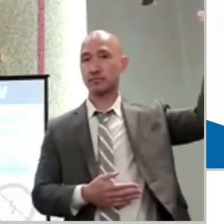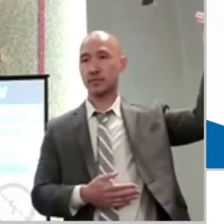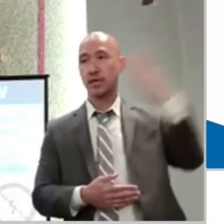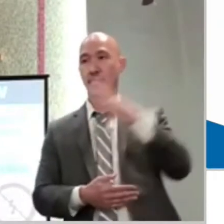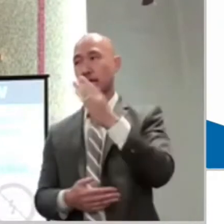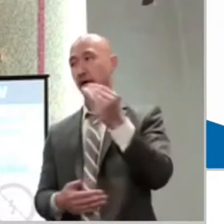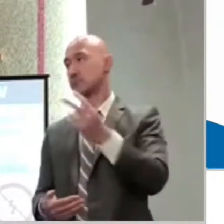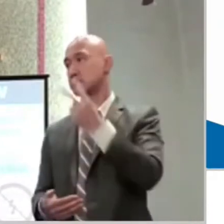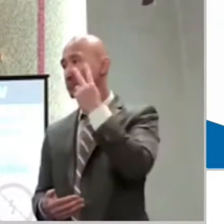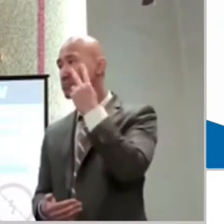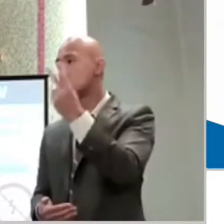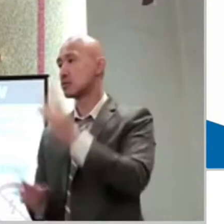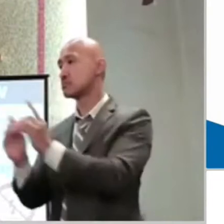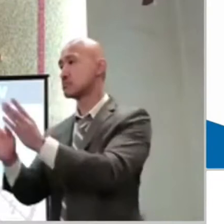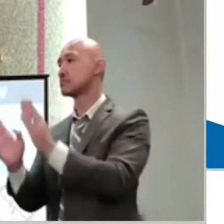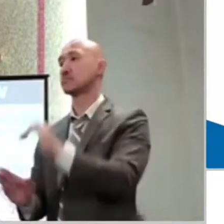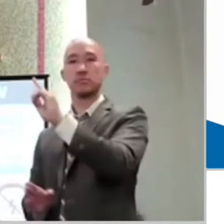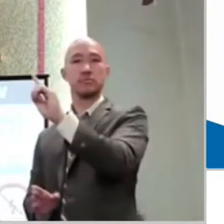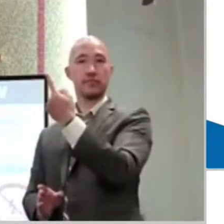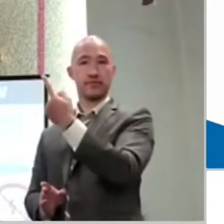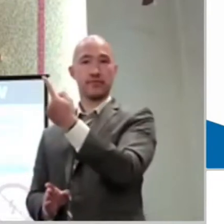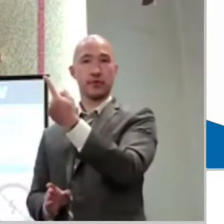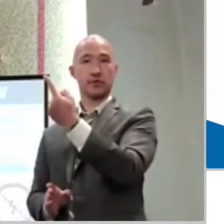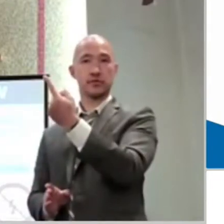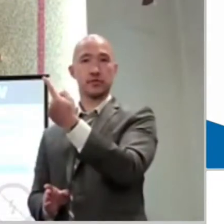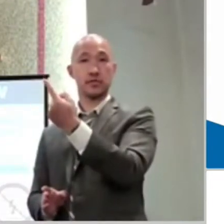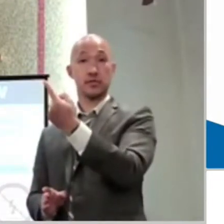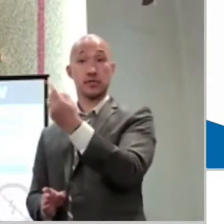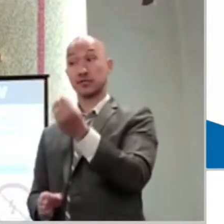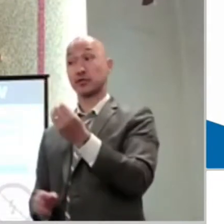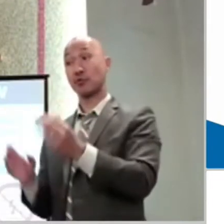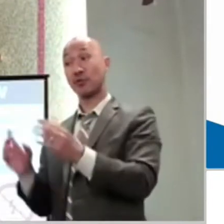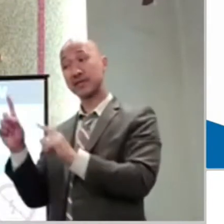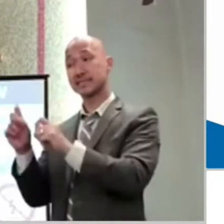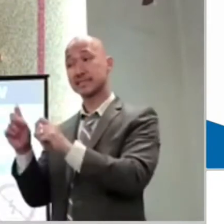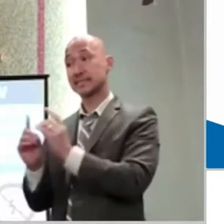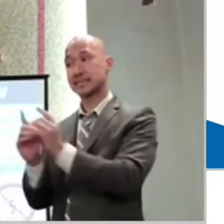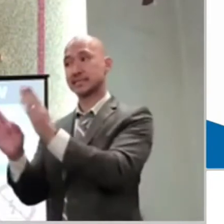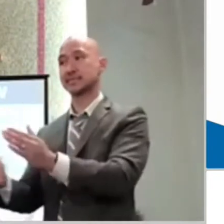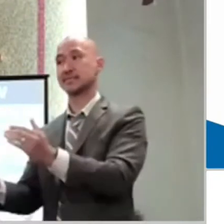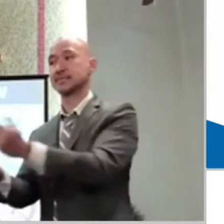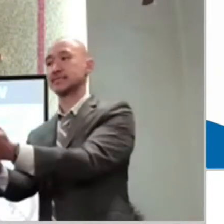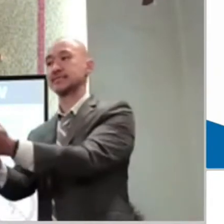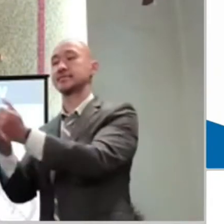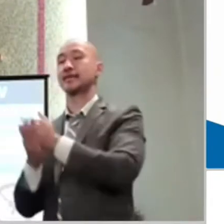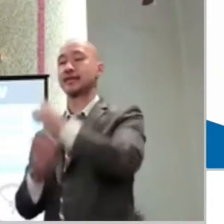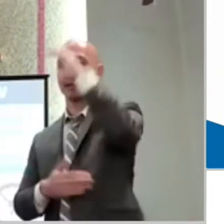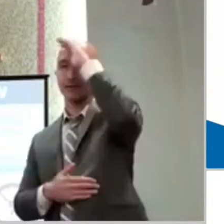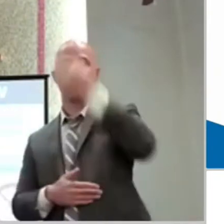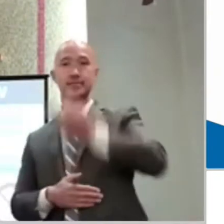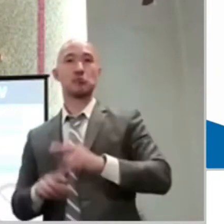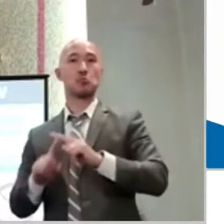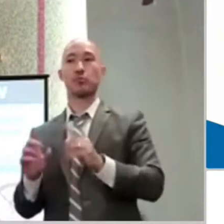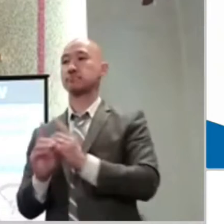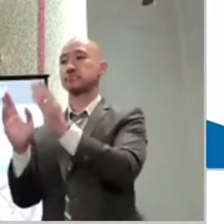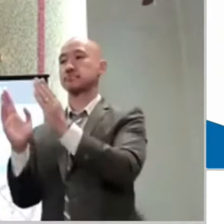had heard that the disciples could also do stuff. But imagine the disappointment.